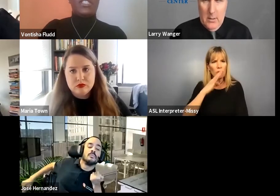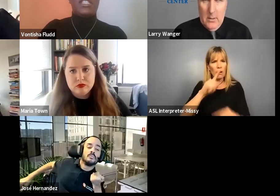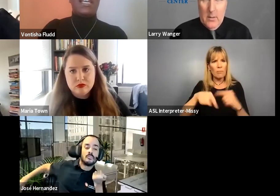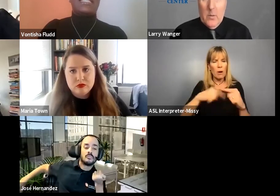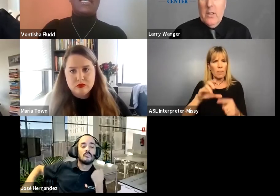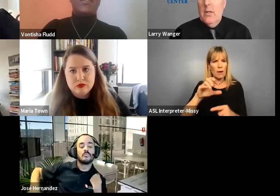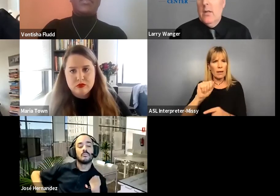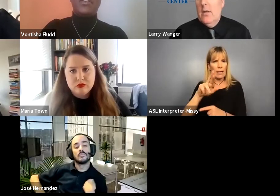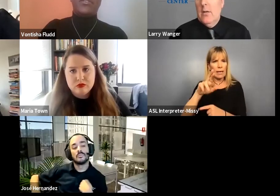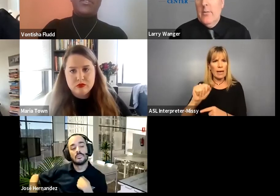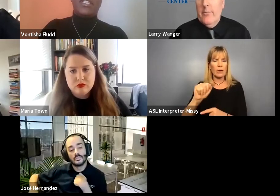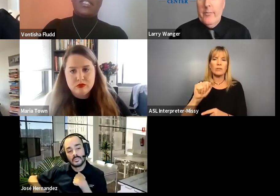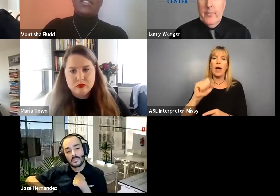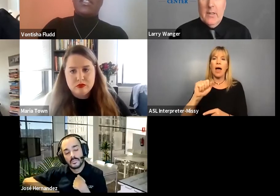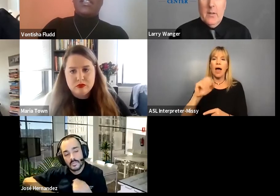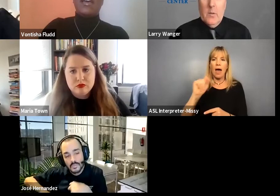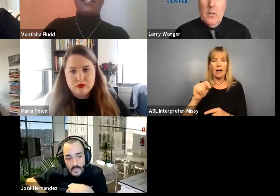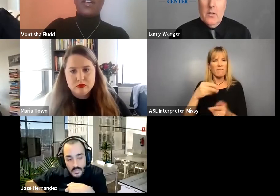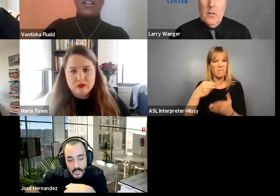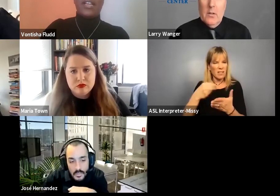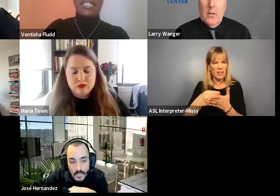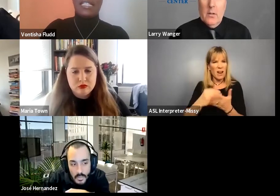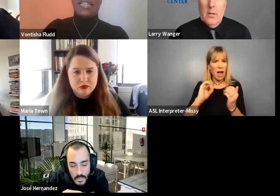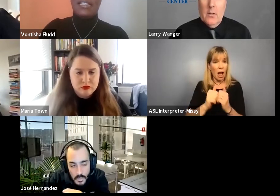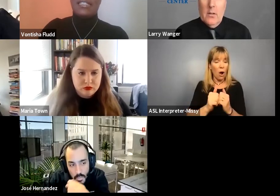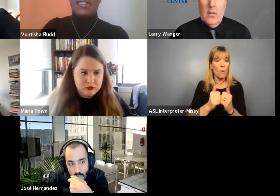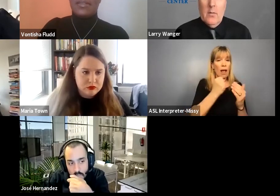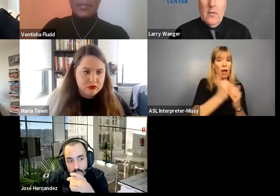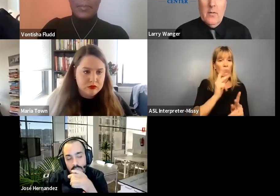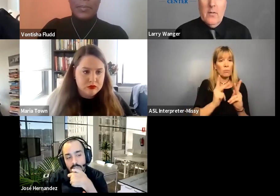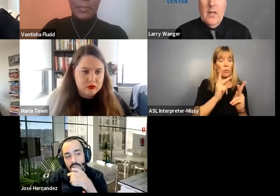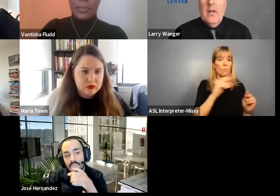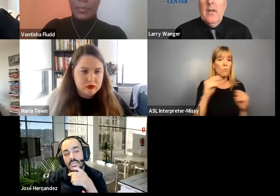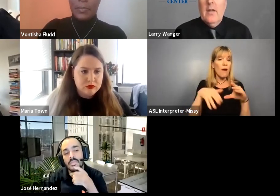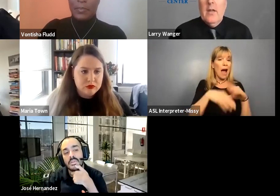in which it has helped those transitioning out of congregate settings?